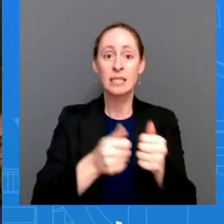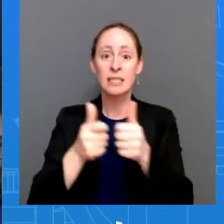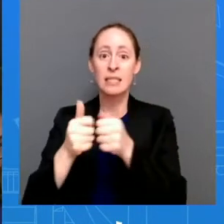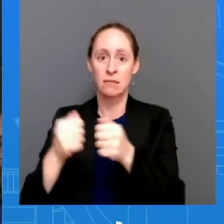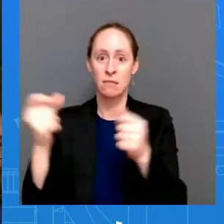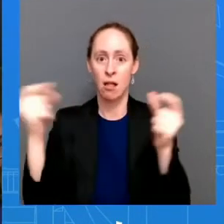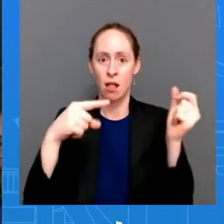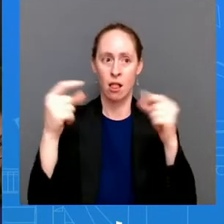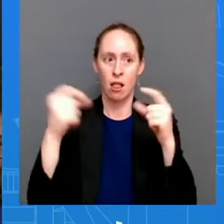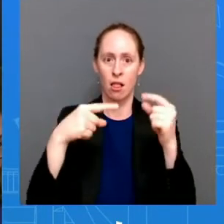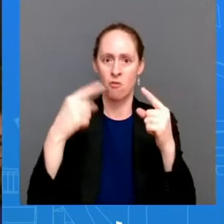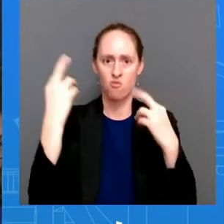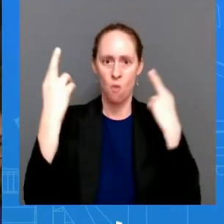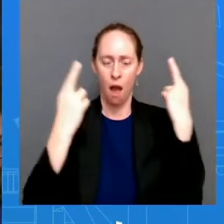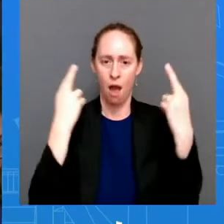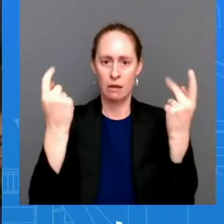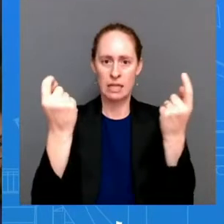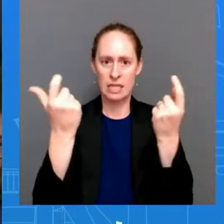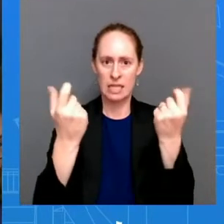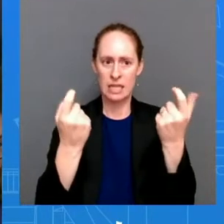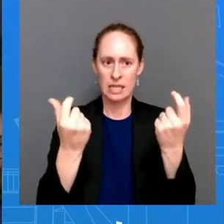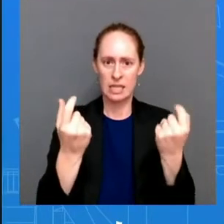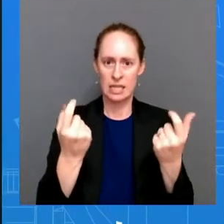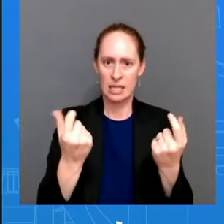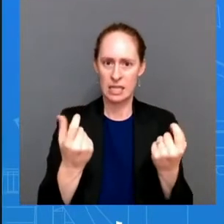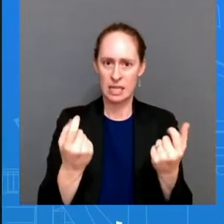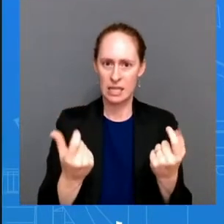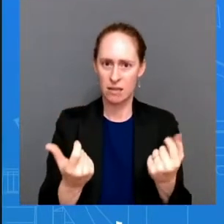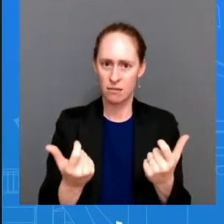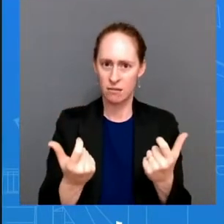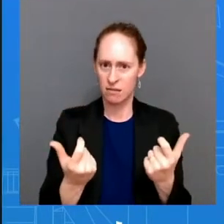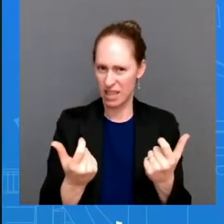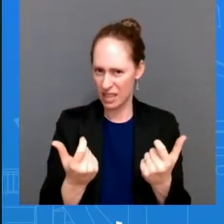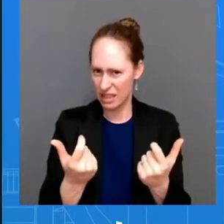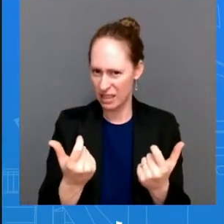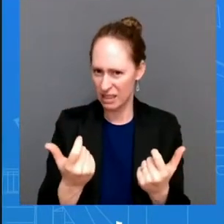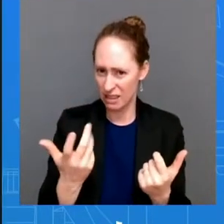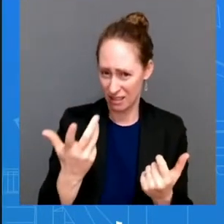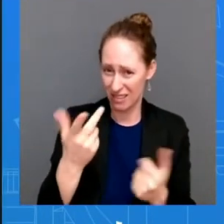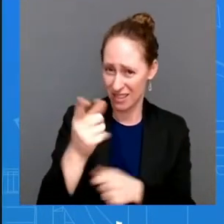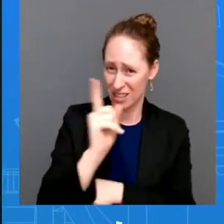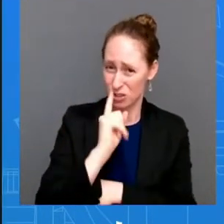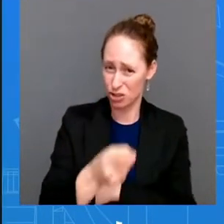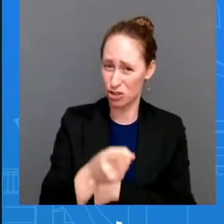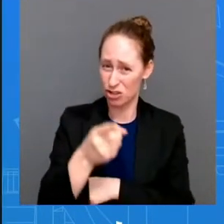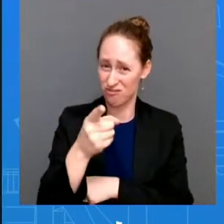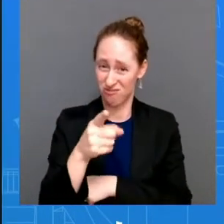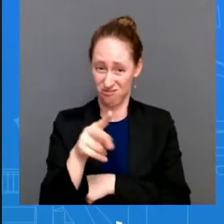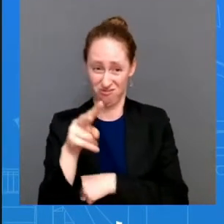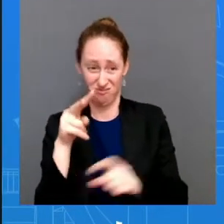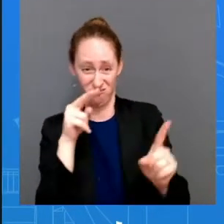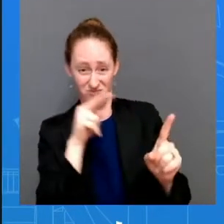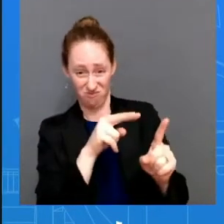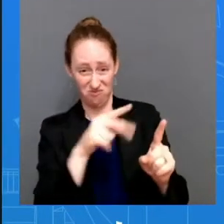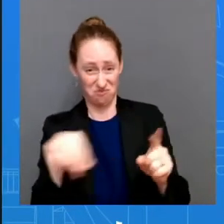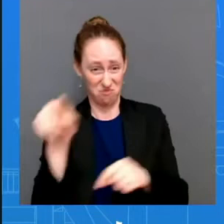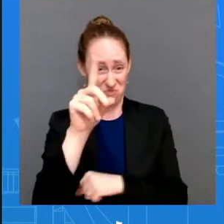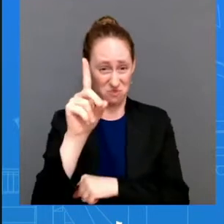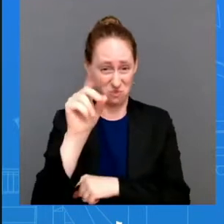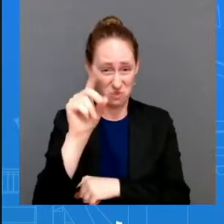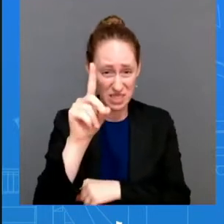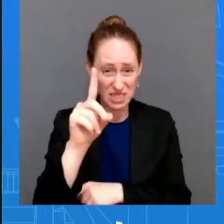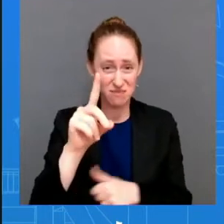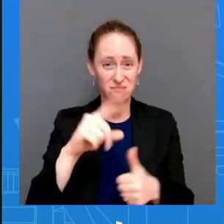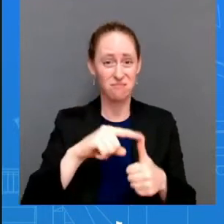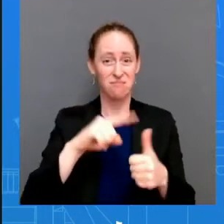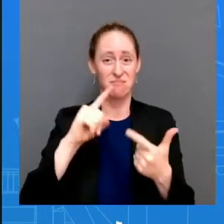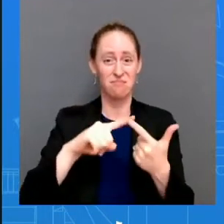in the dod or the army because of that so my understanding is this is part of an ongoing litigation so i would refer you to the department